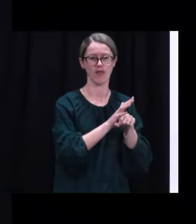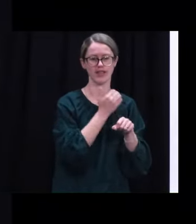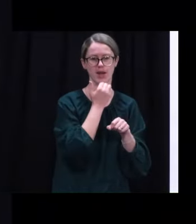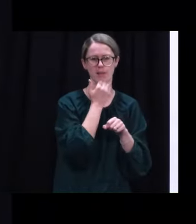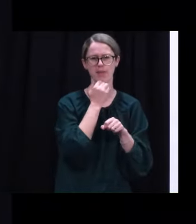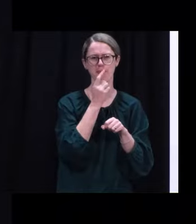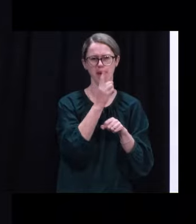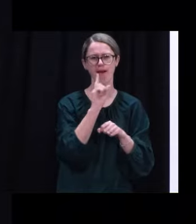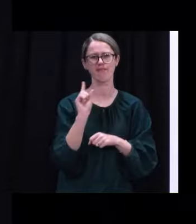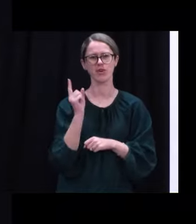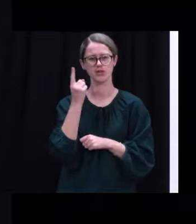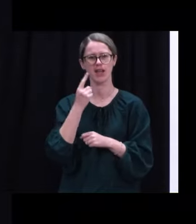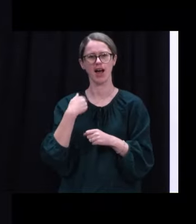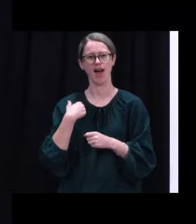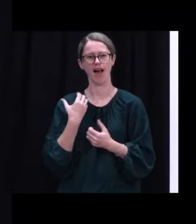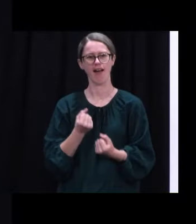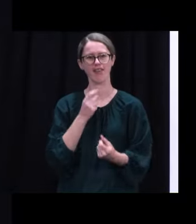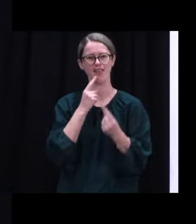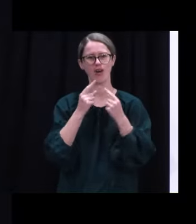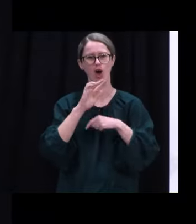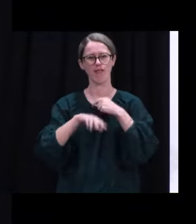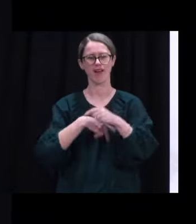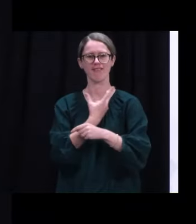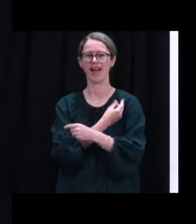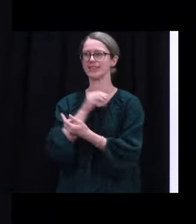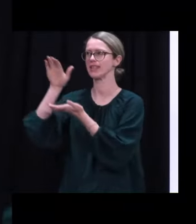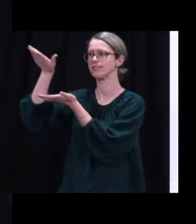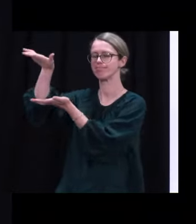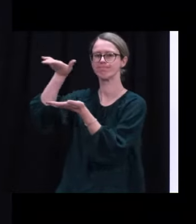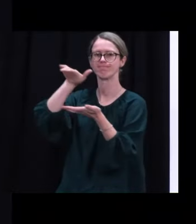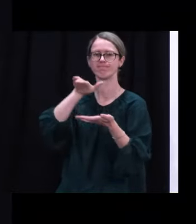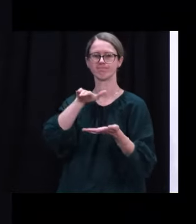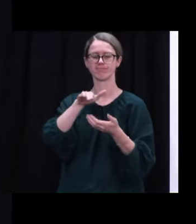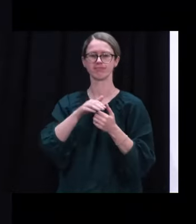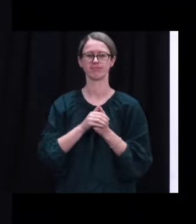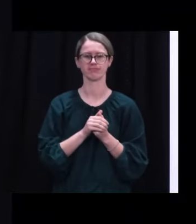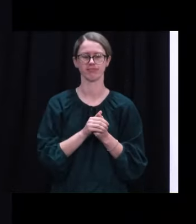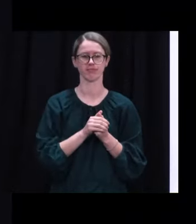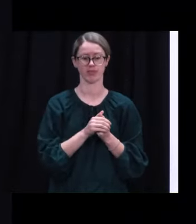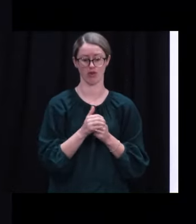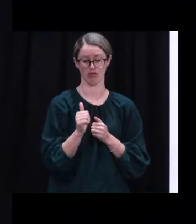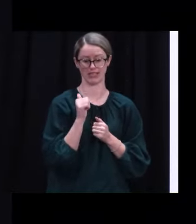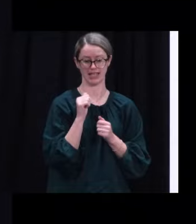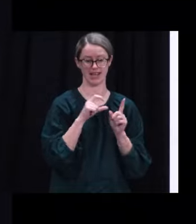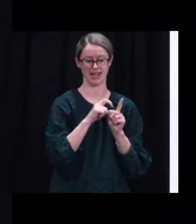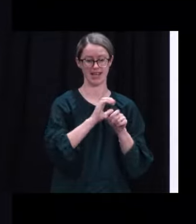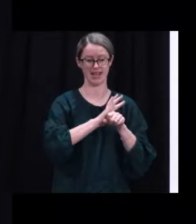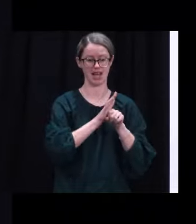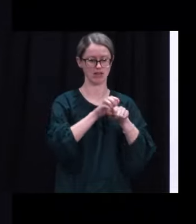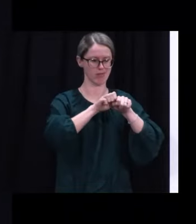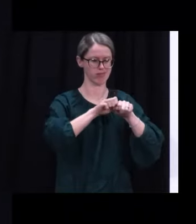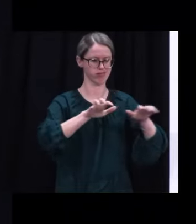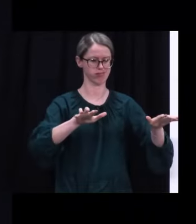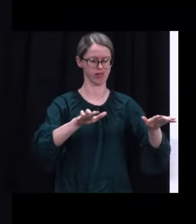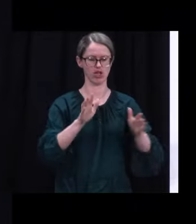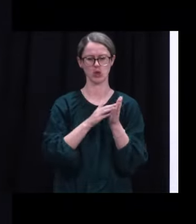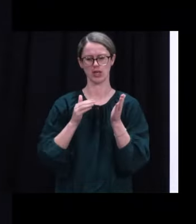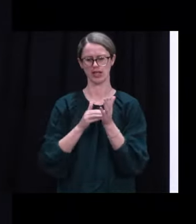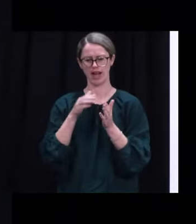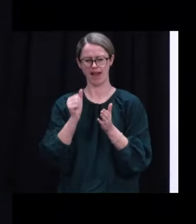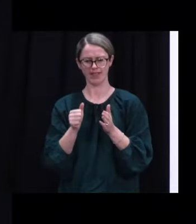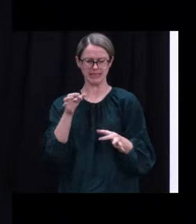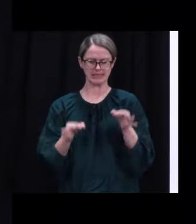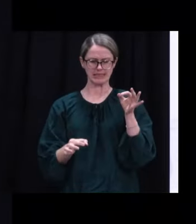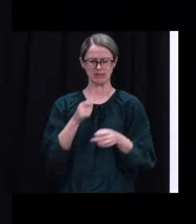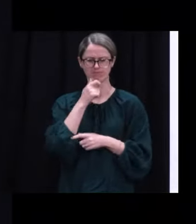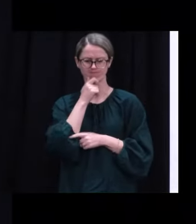I have a quick update on vaccine supply. When the Delta outbreak began, we had a choice, continue